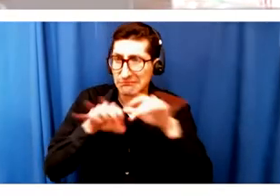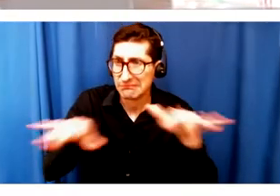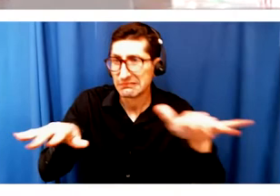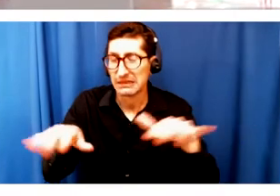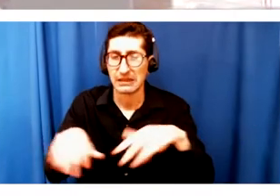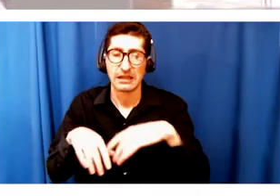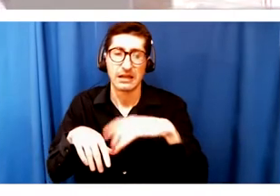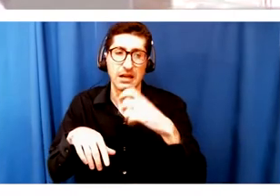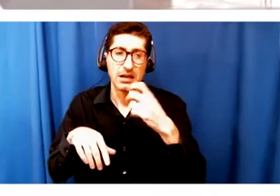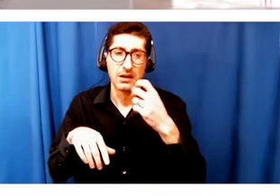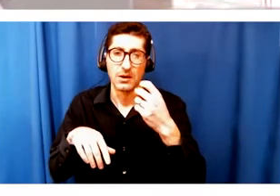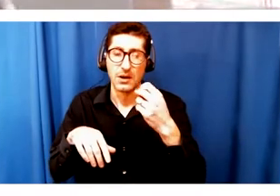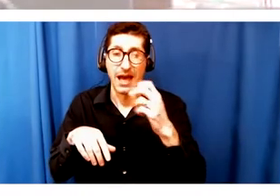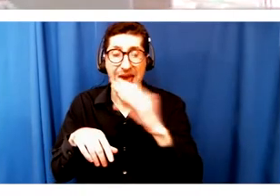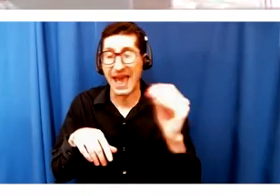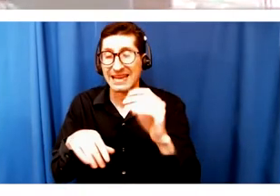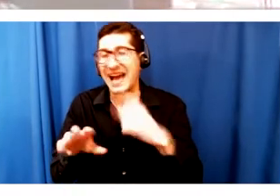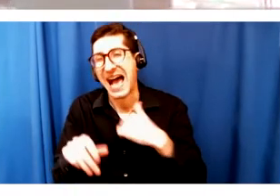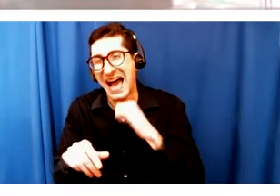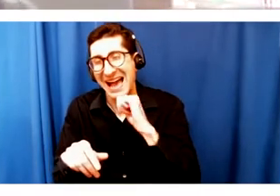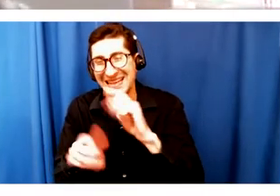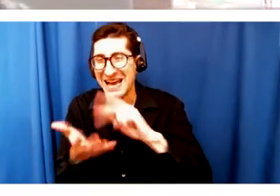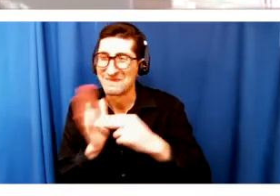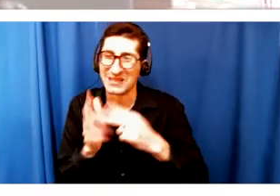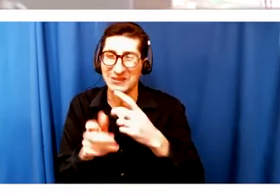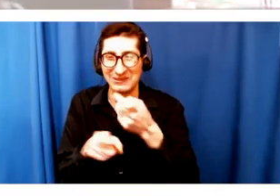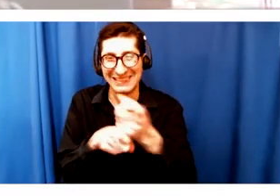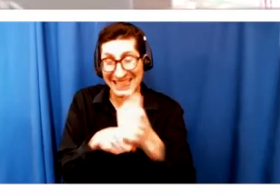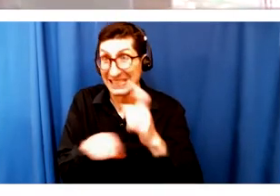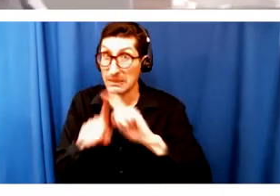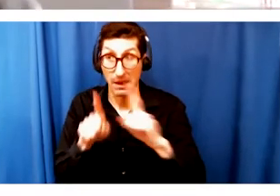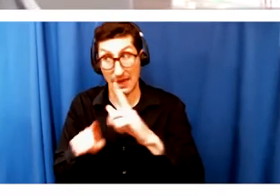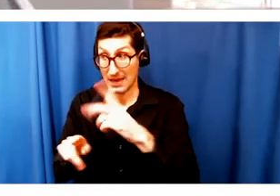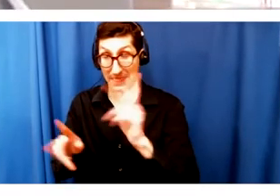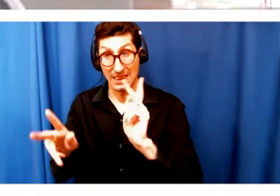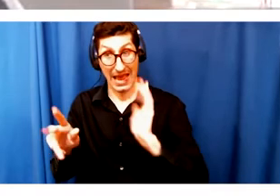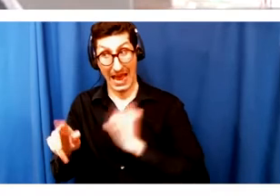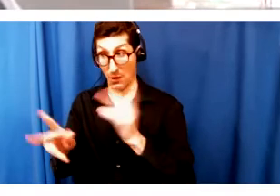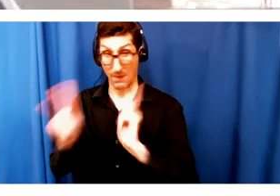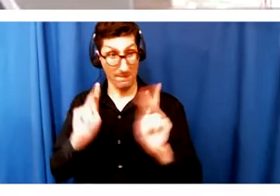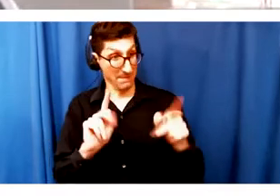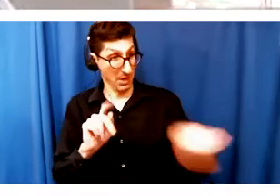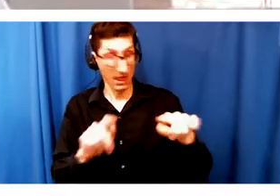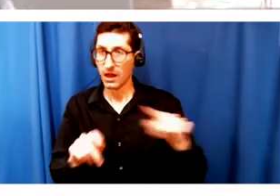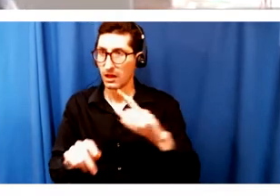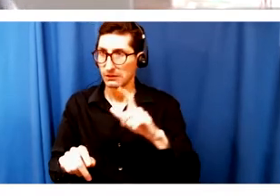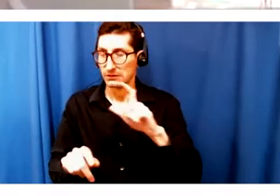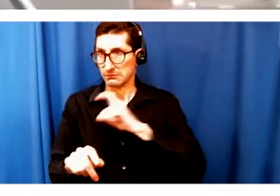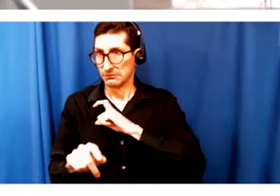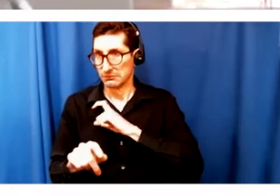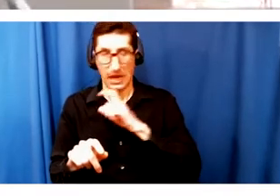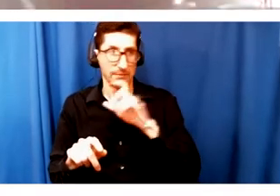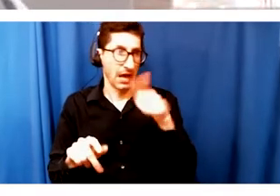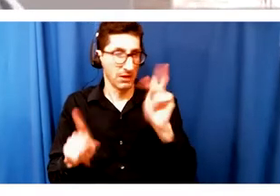saying it with a smile and I don't mean to, but how are you handling the systemic killing of our people right now? What is your response to this moment? And